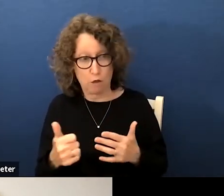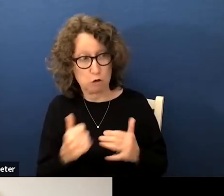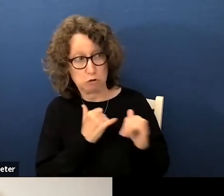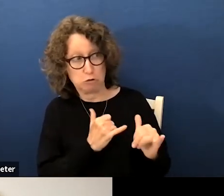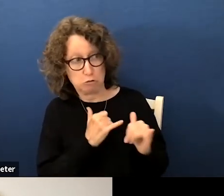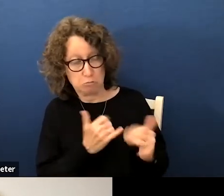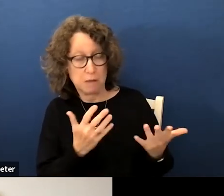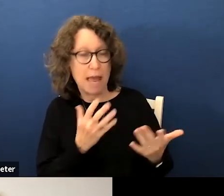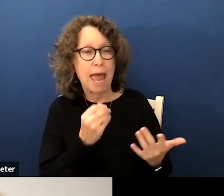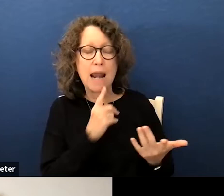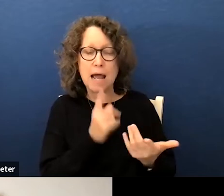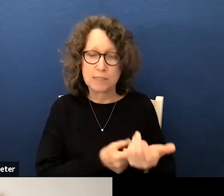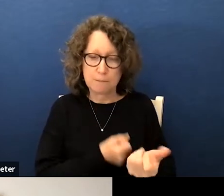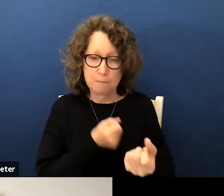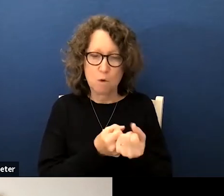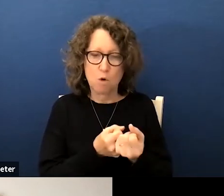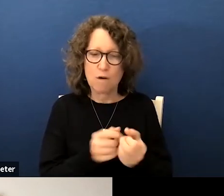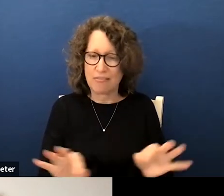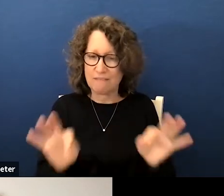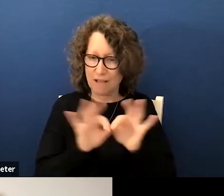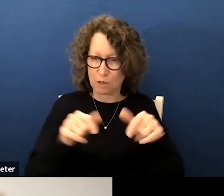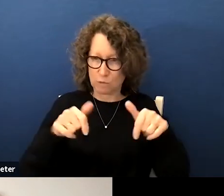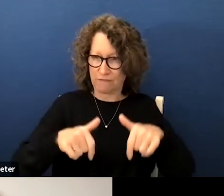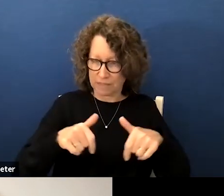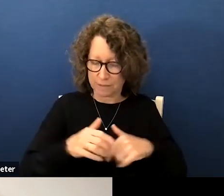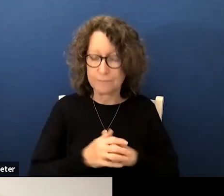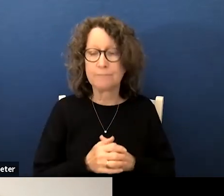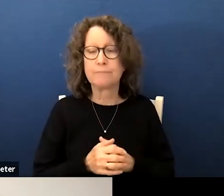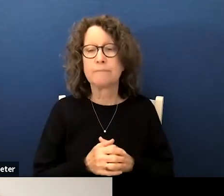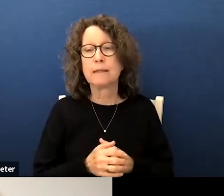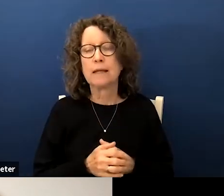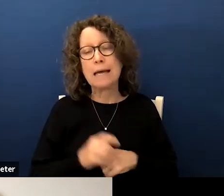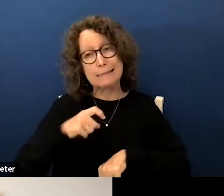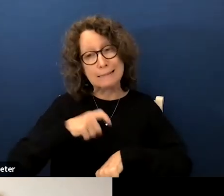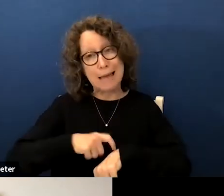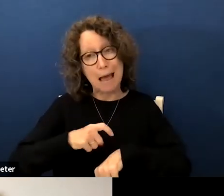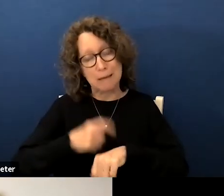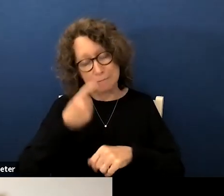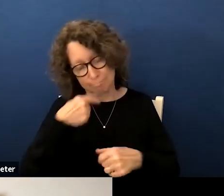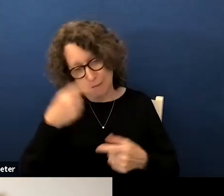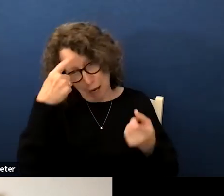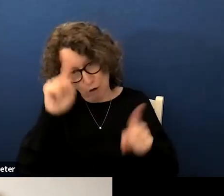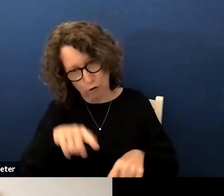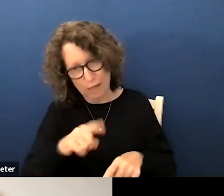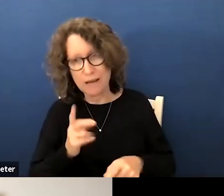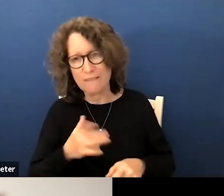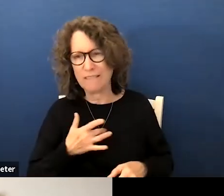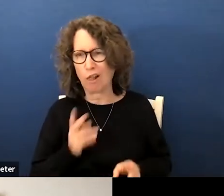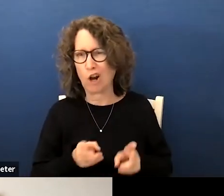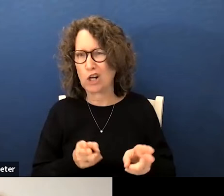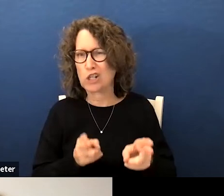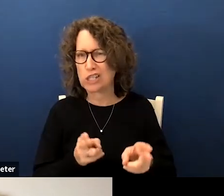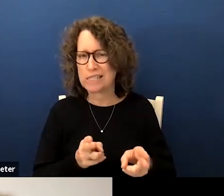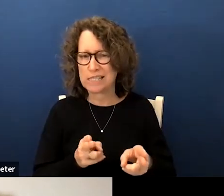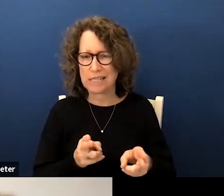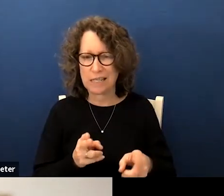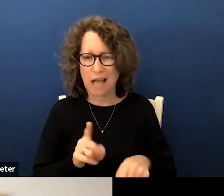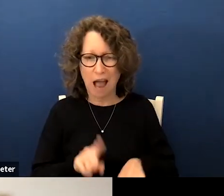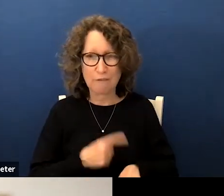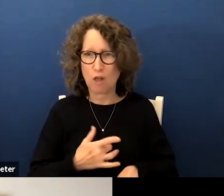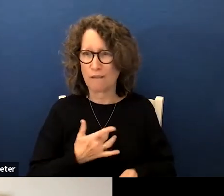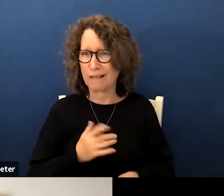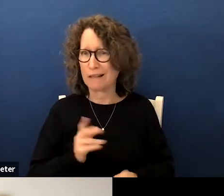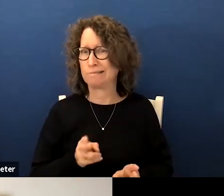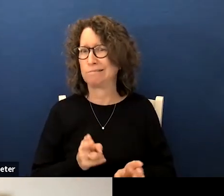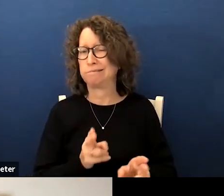well and certainly support the values of this speaking to the timing i agree i feel the urgency i've long felt the urgency